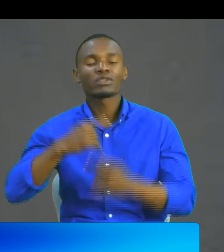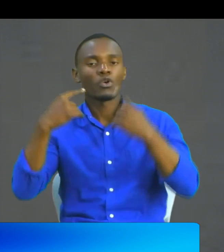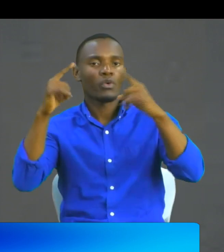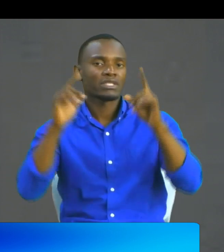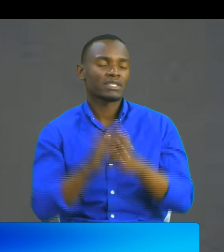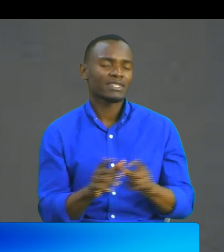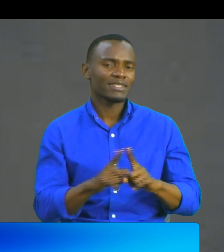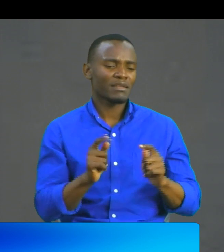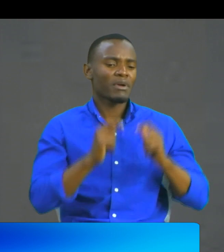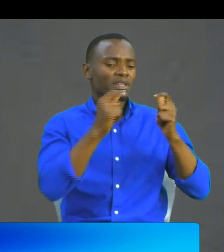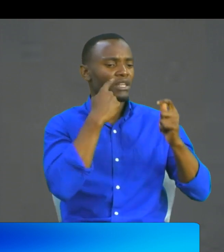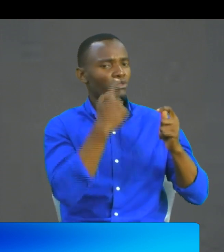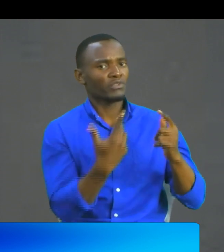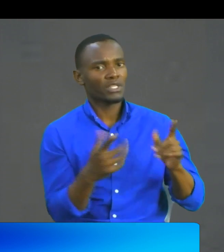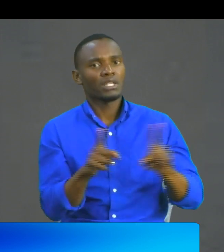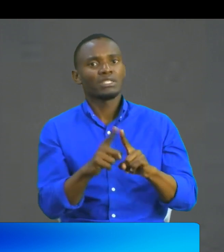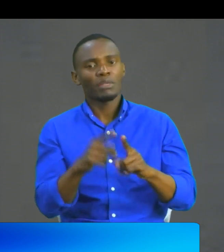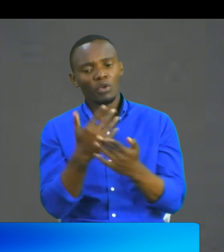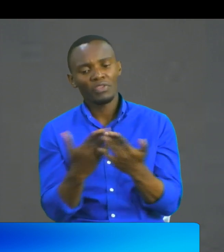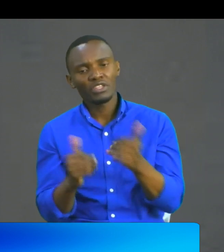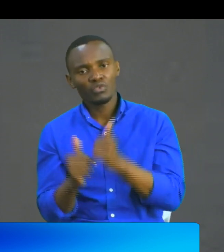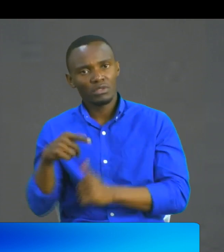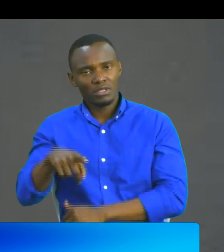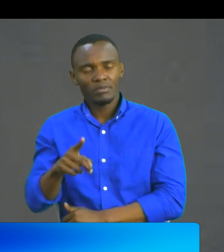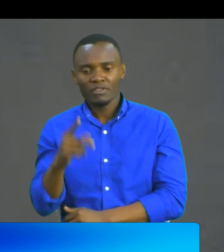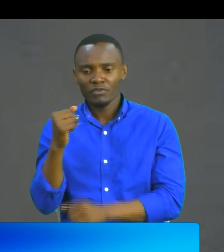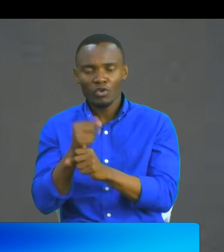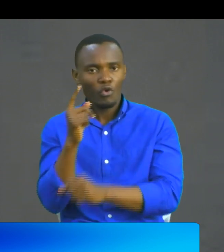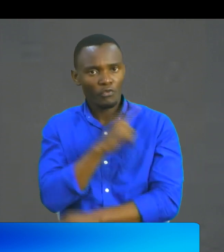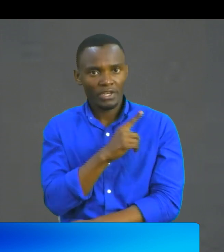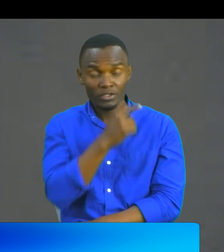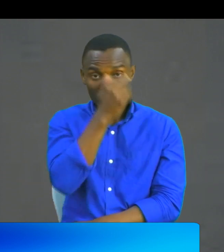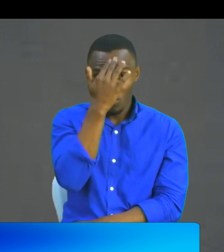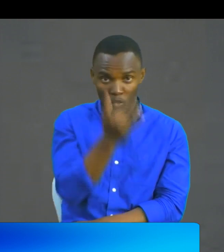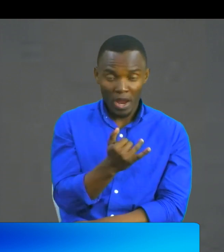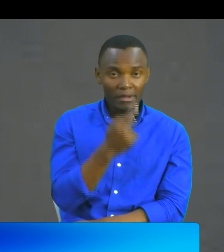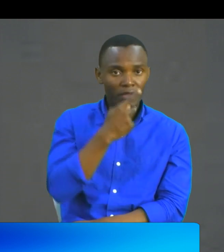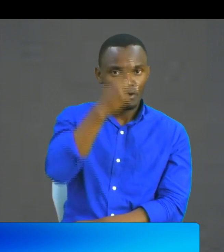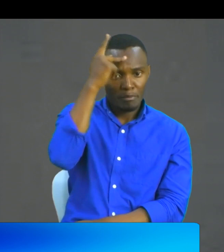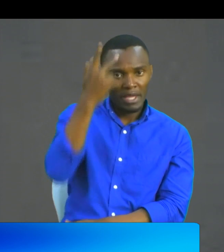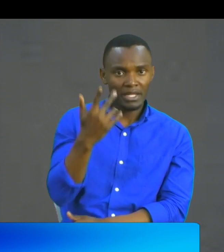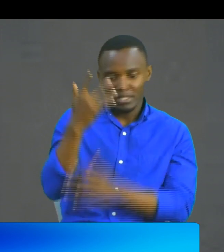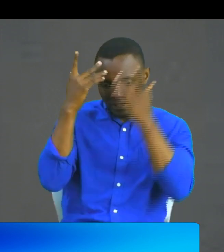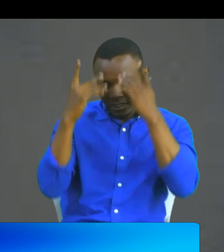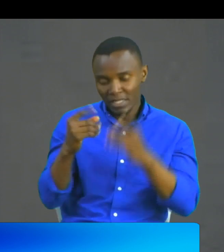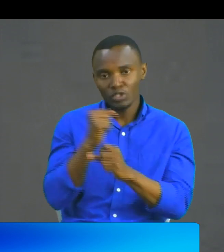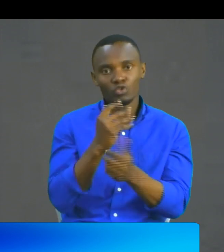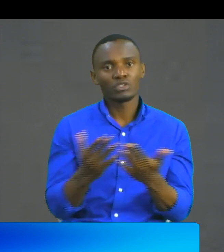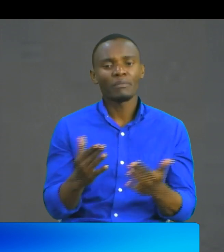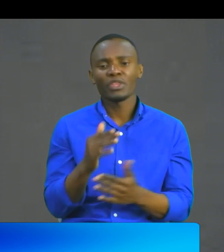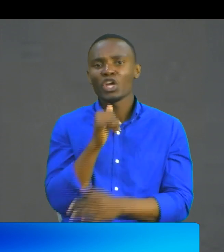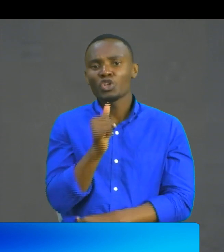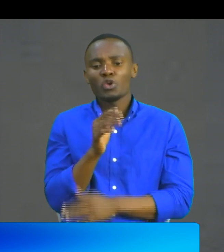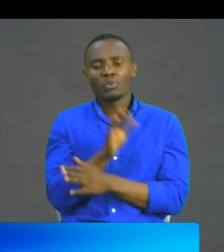have seen, the crafts we've been able to see that the children have done is all because that parent stood up and decided to do something and not to just